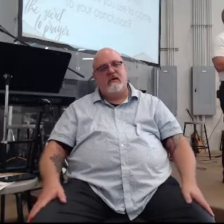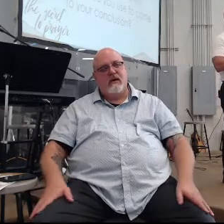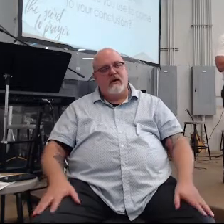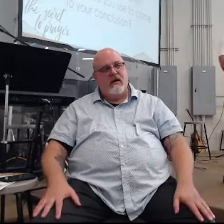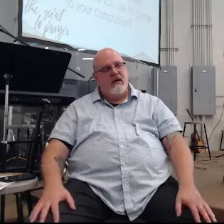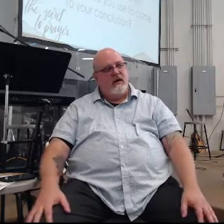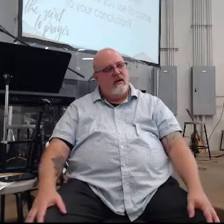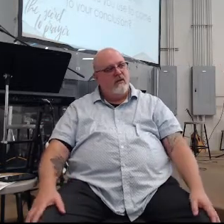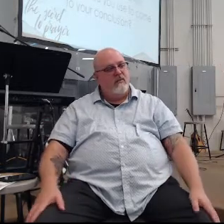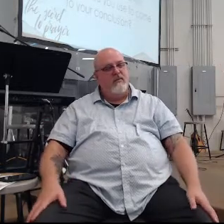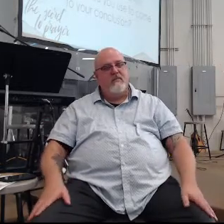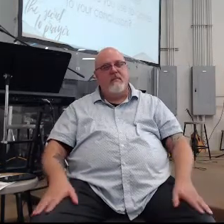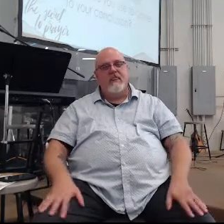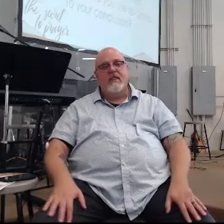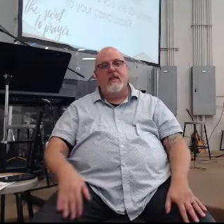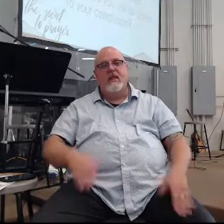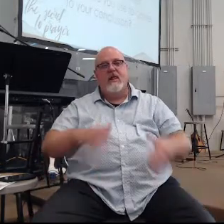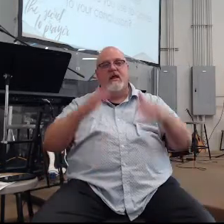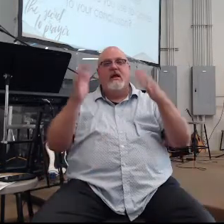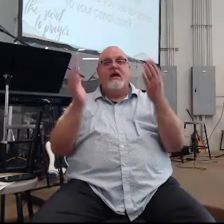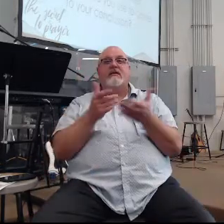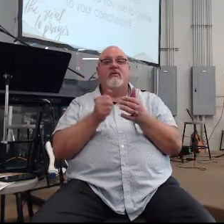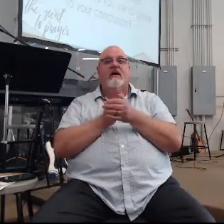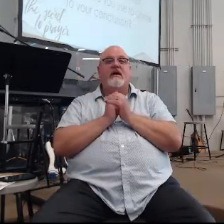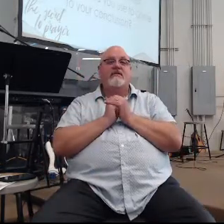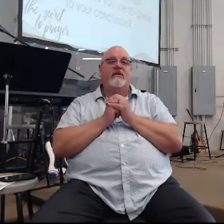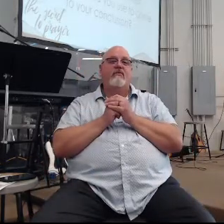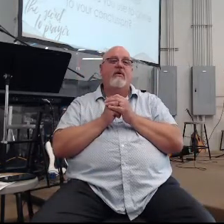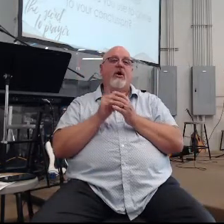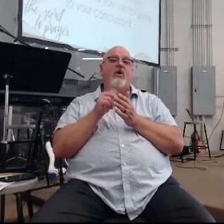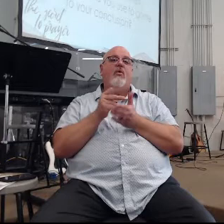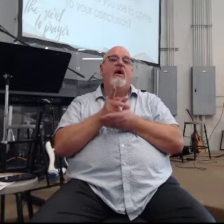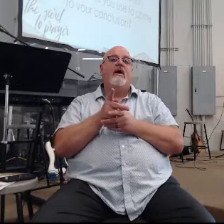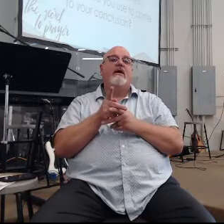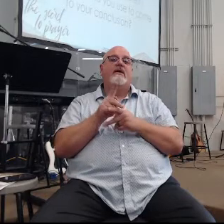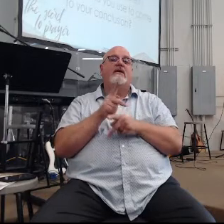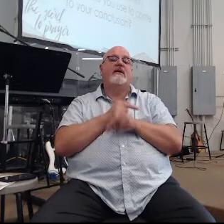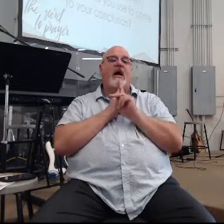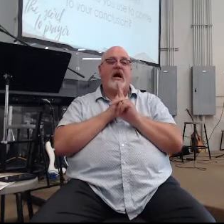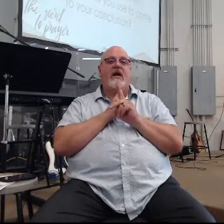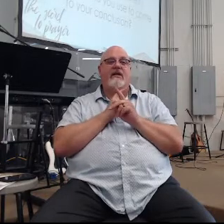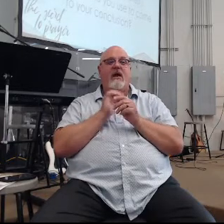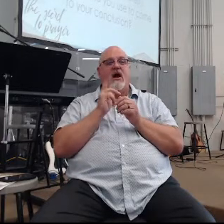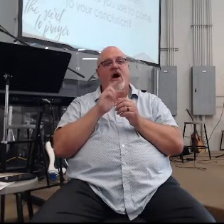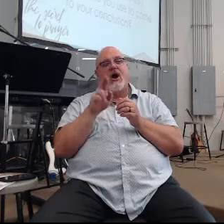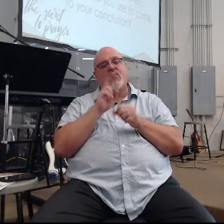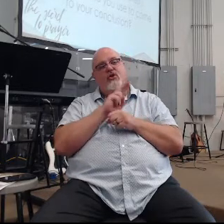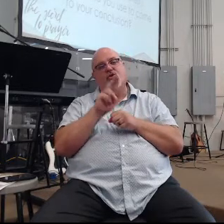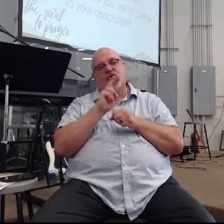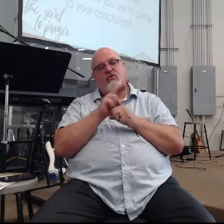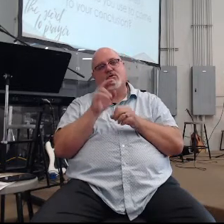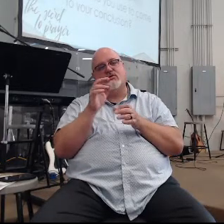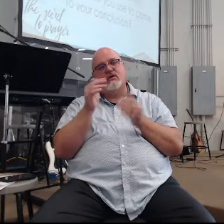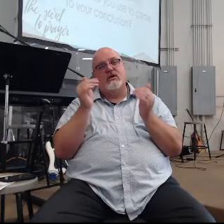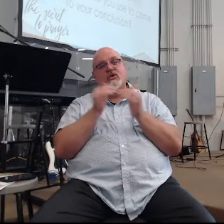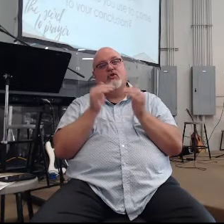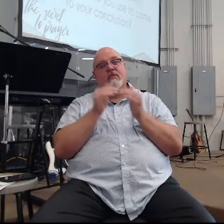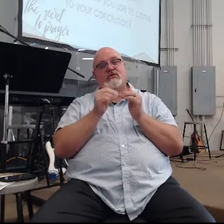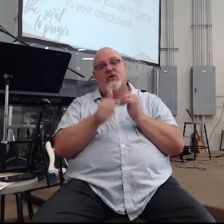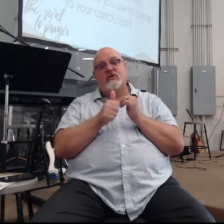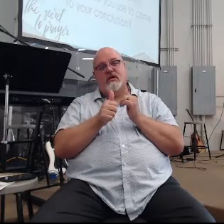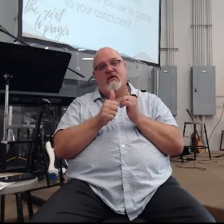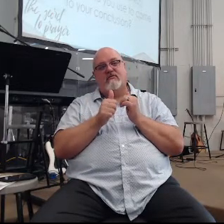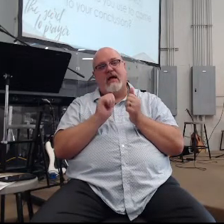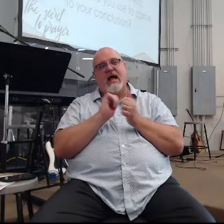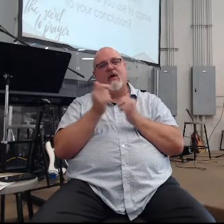your prayer life but here's here's what I do want to ask what kind of criteria are you using to measure that